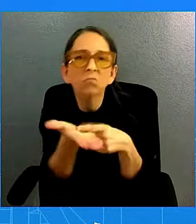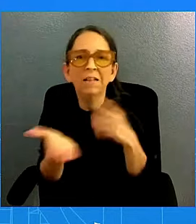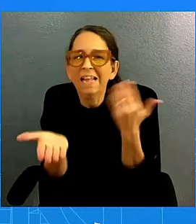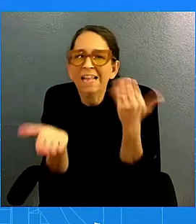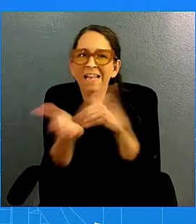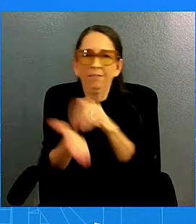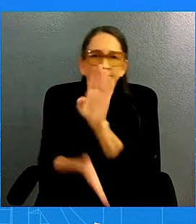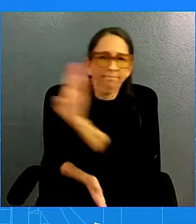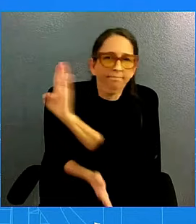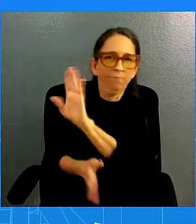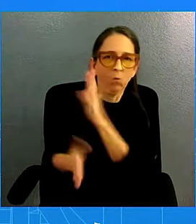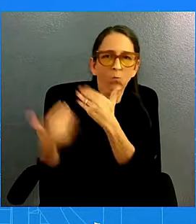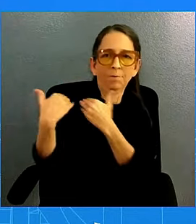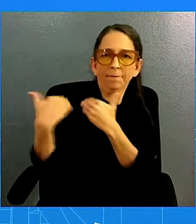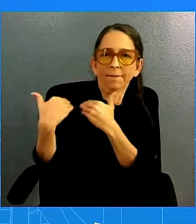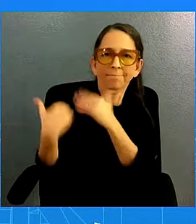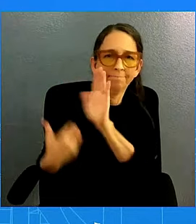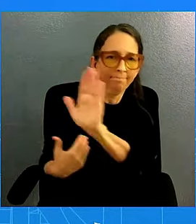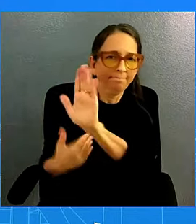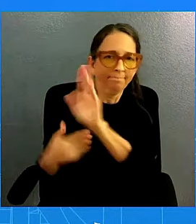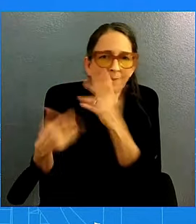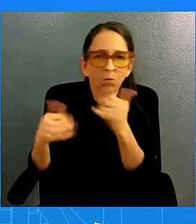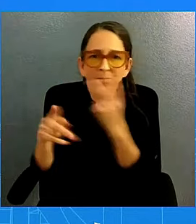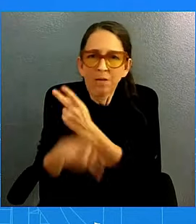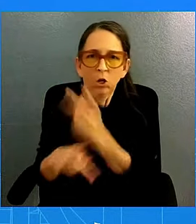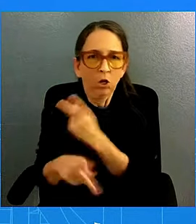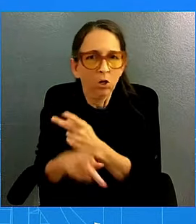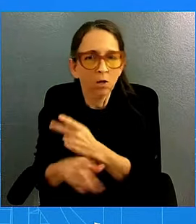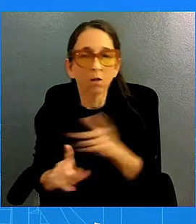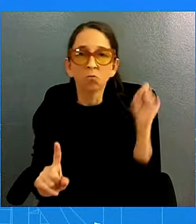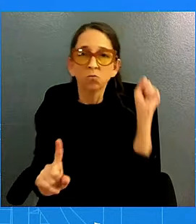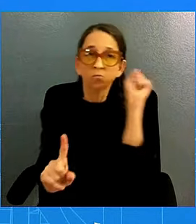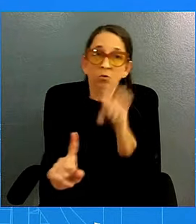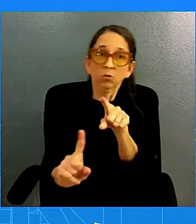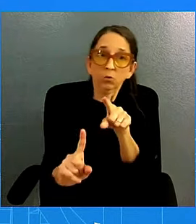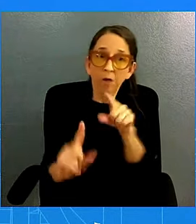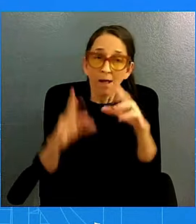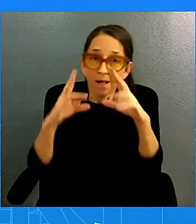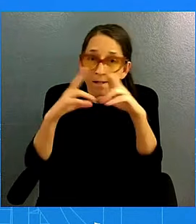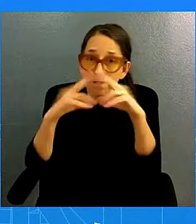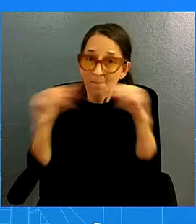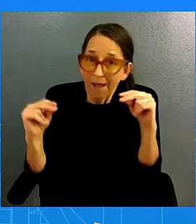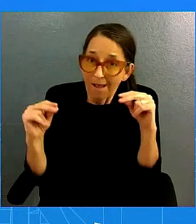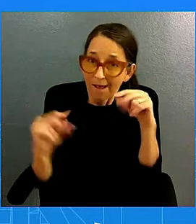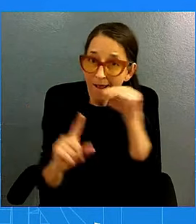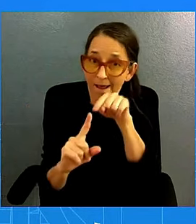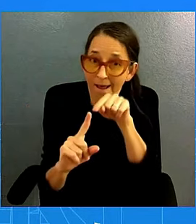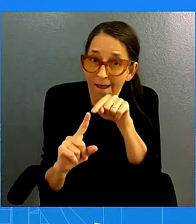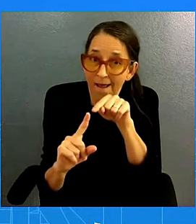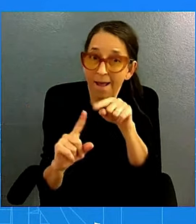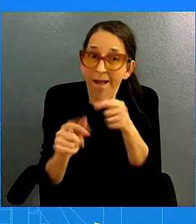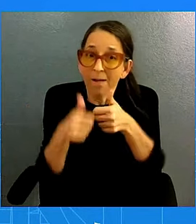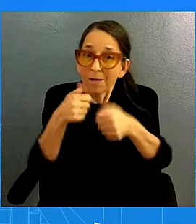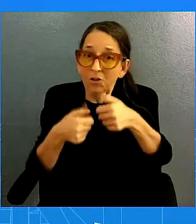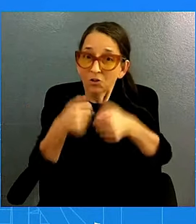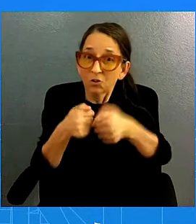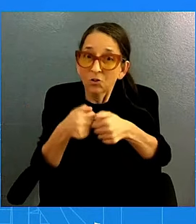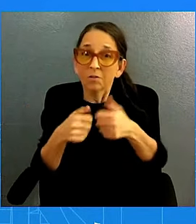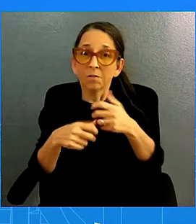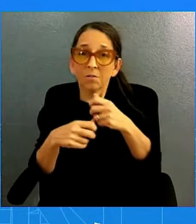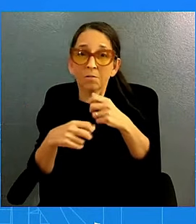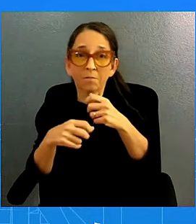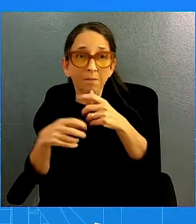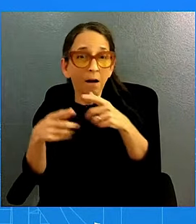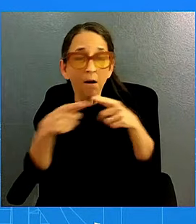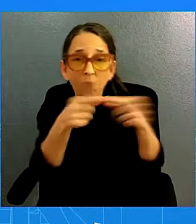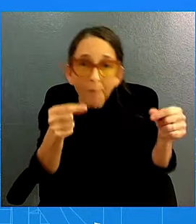communication devices were reportedly made in Japan and Taiwan. Have you reached out to your Japanese and Taiwanese counterparts in this matter?